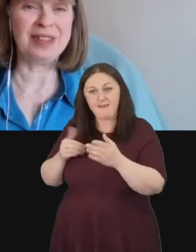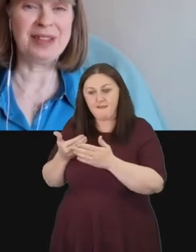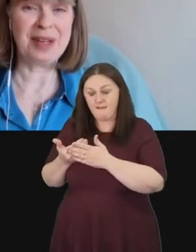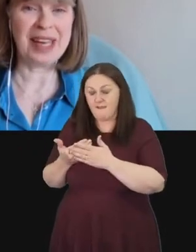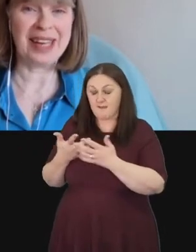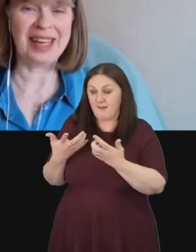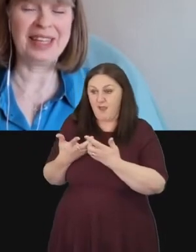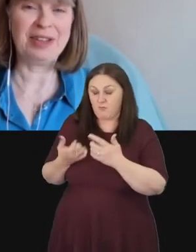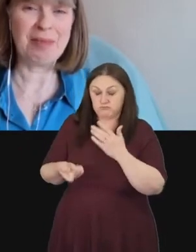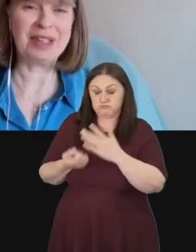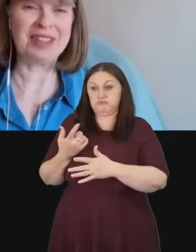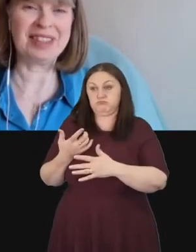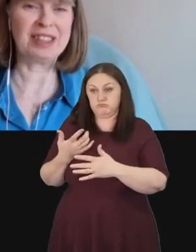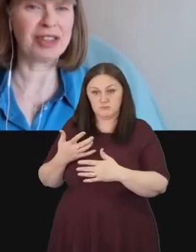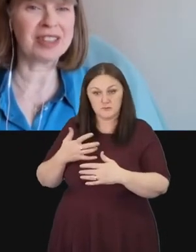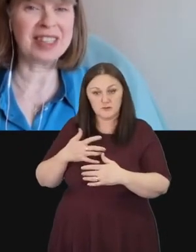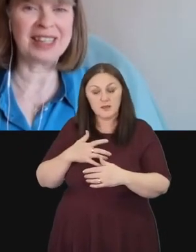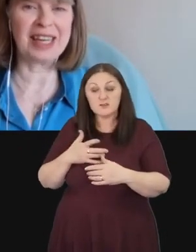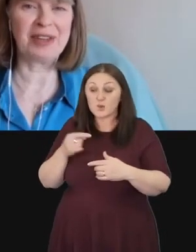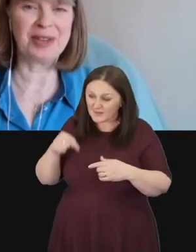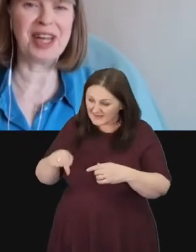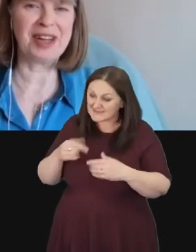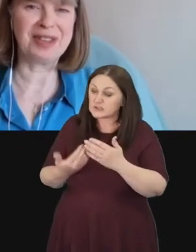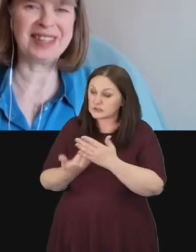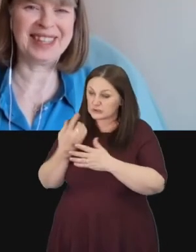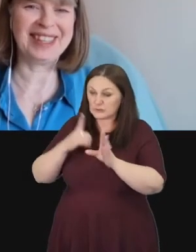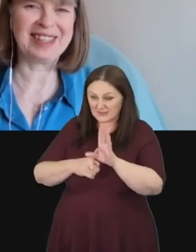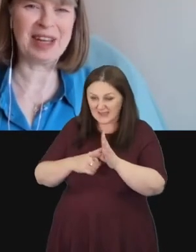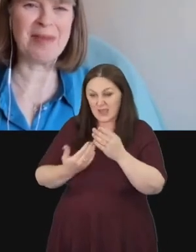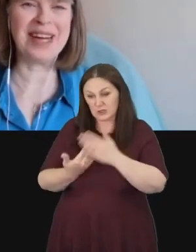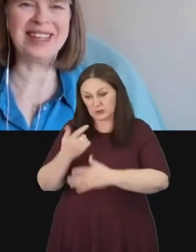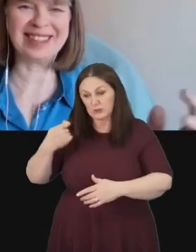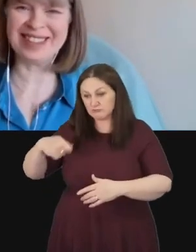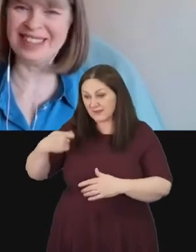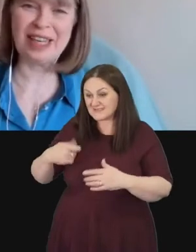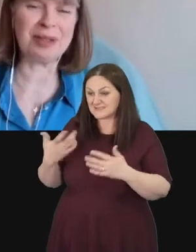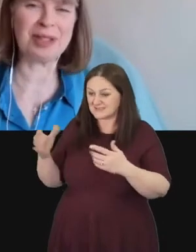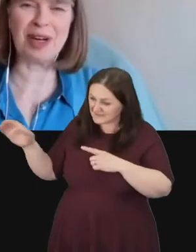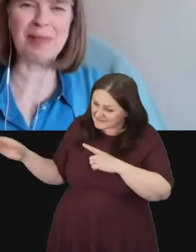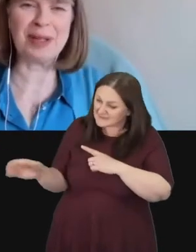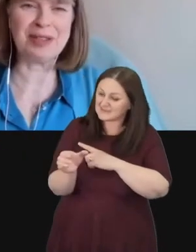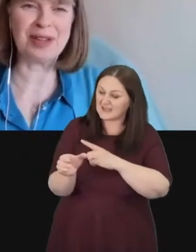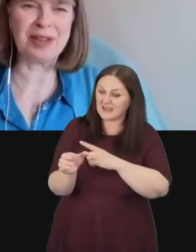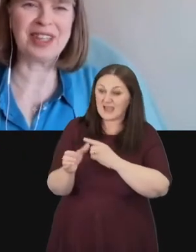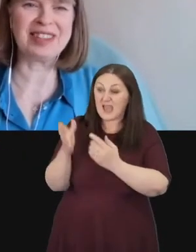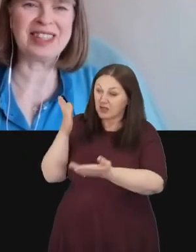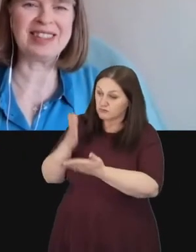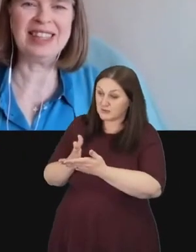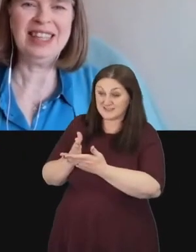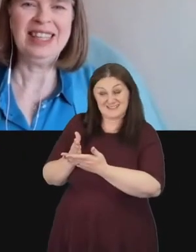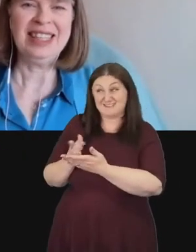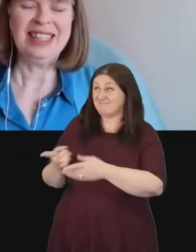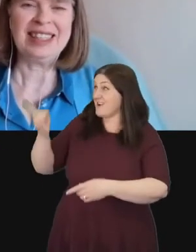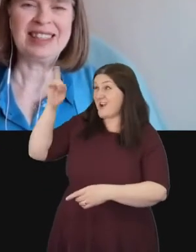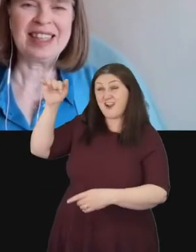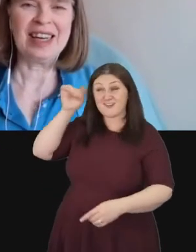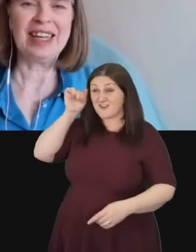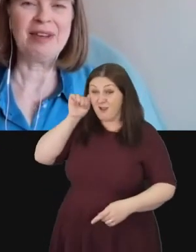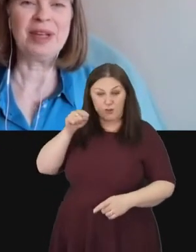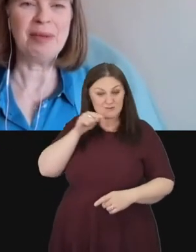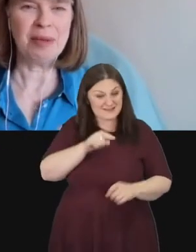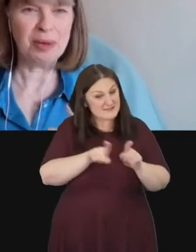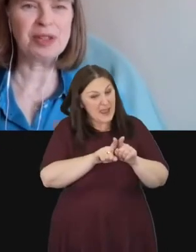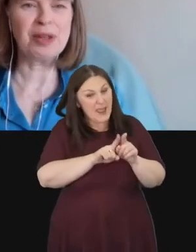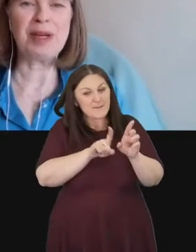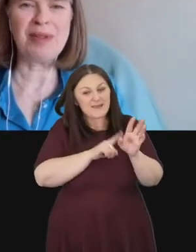into a new year and a new presidency trusting that God knows in the same way as Yinka was the right person for the right season that